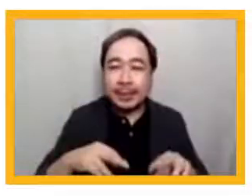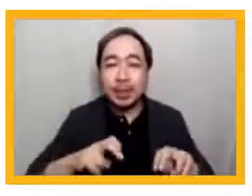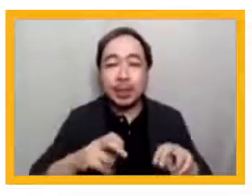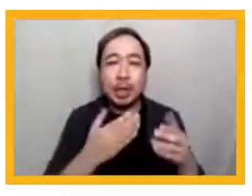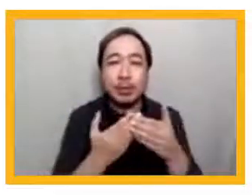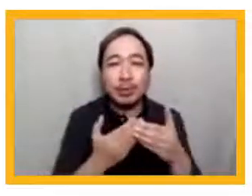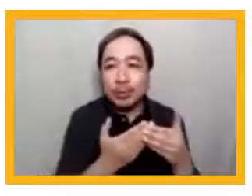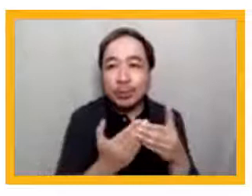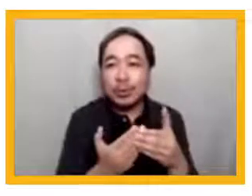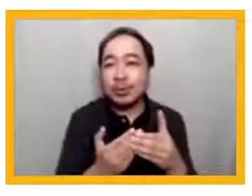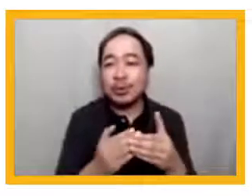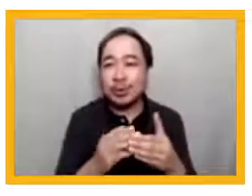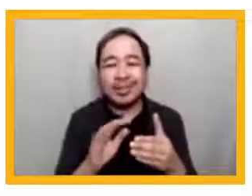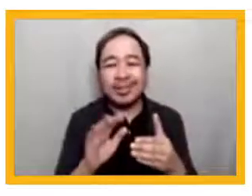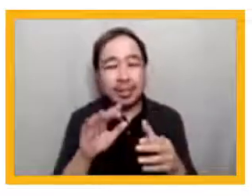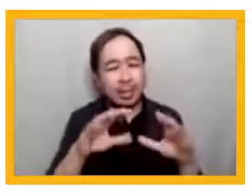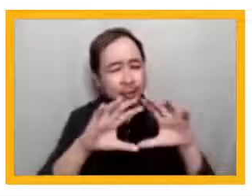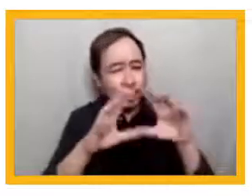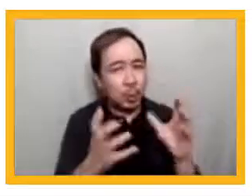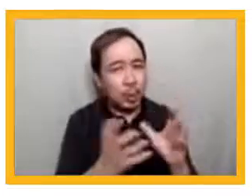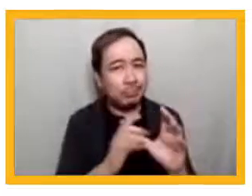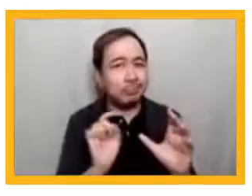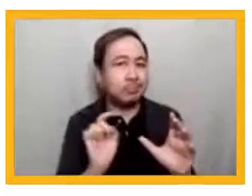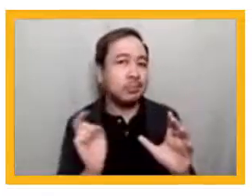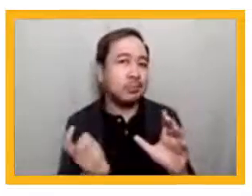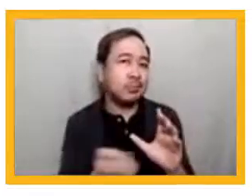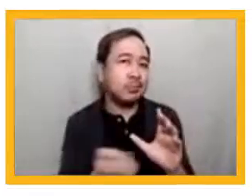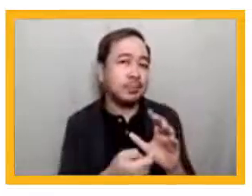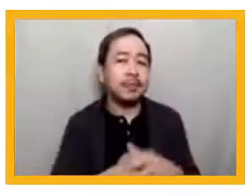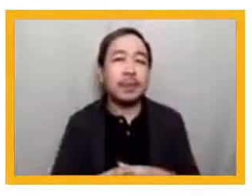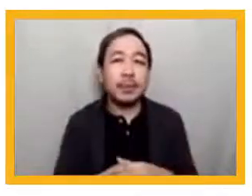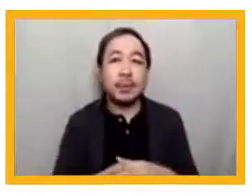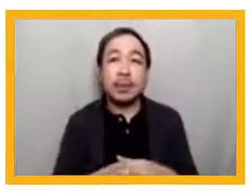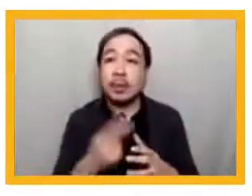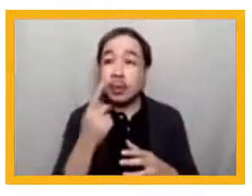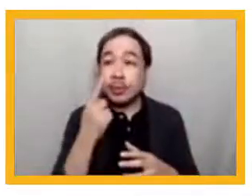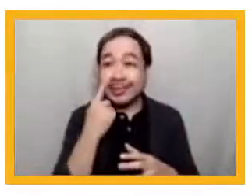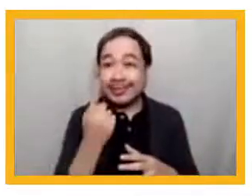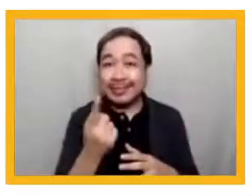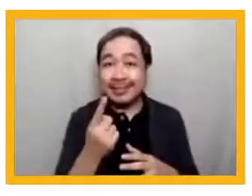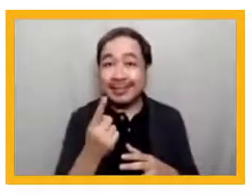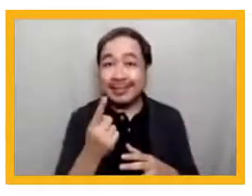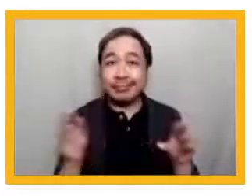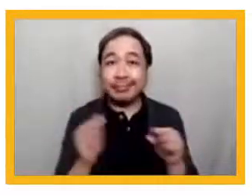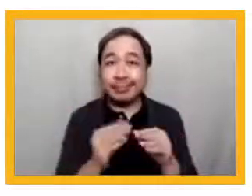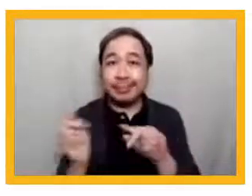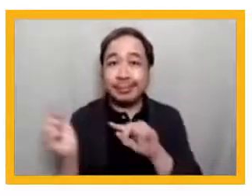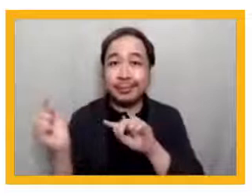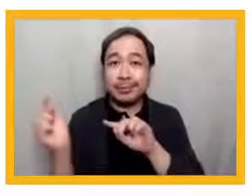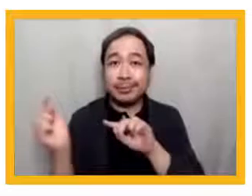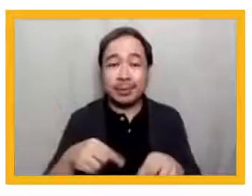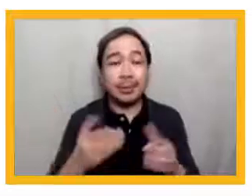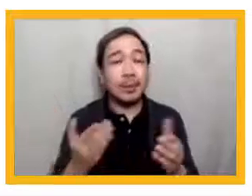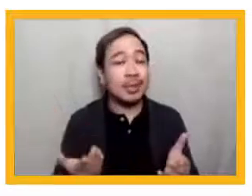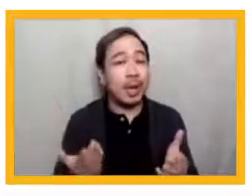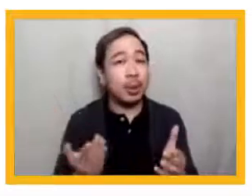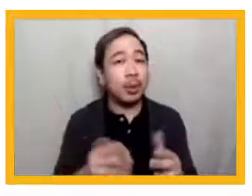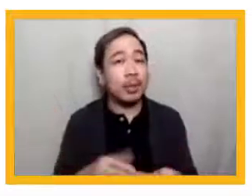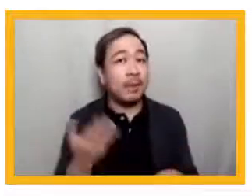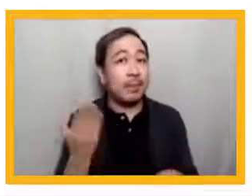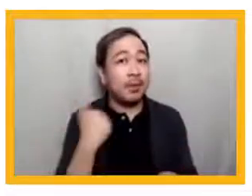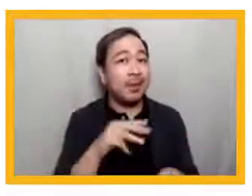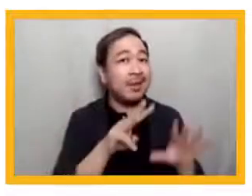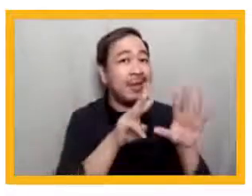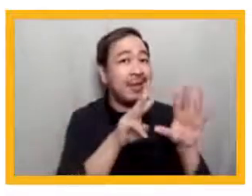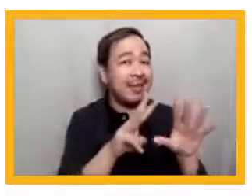from across the world. In fact, if we look at attendance numbers, the number of attendees at the 8th International Skills